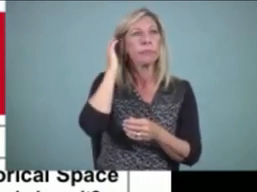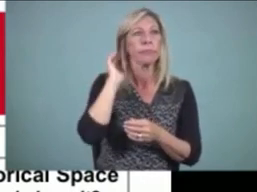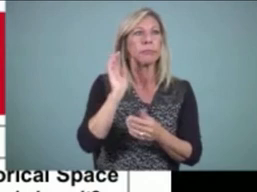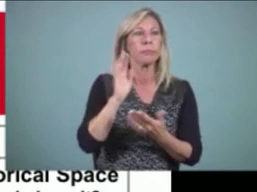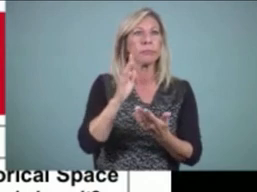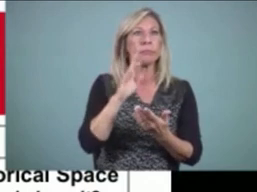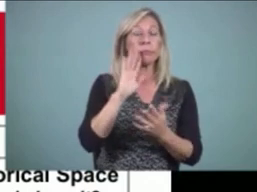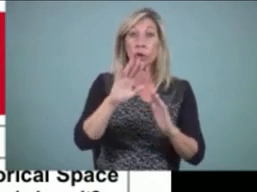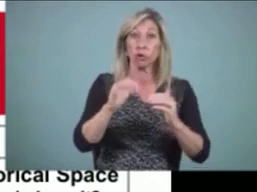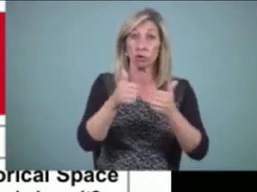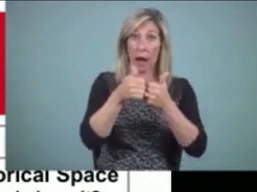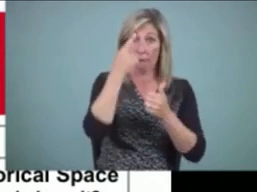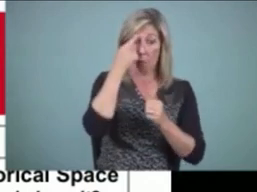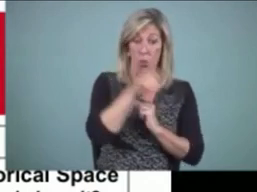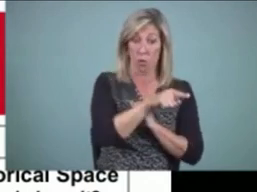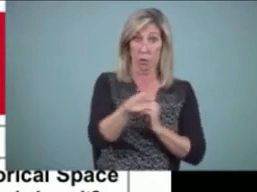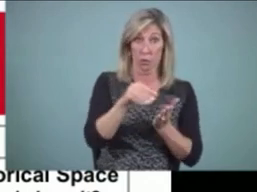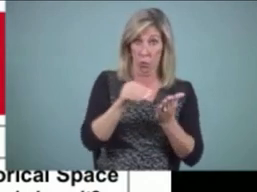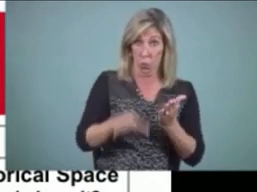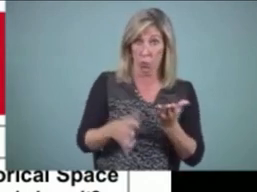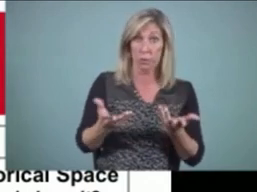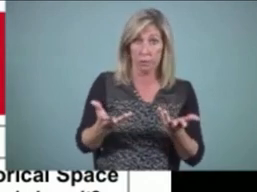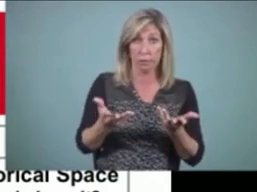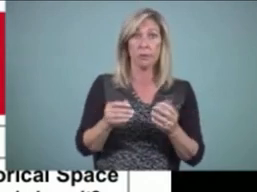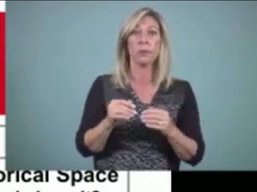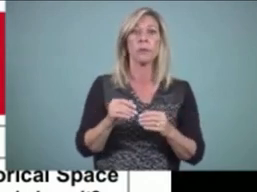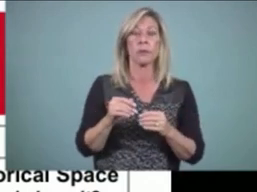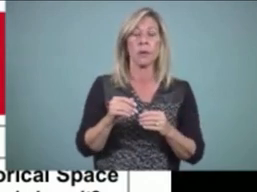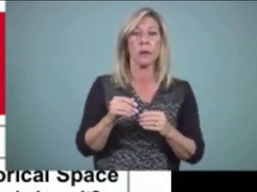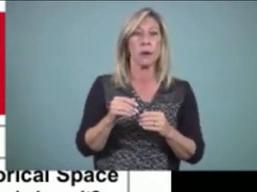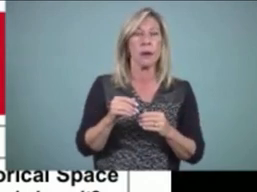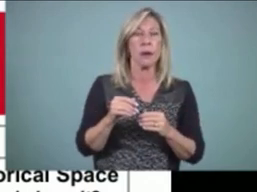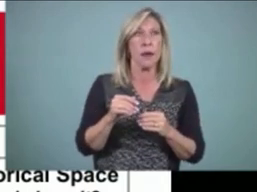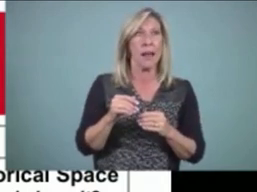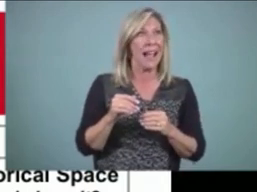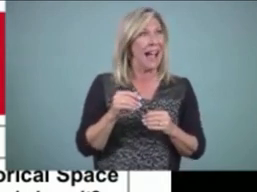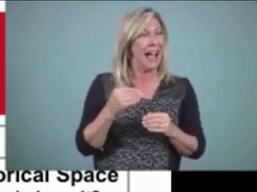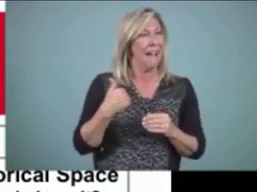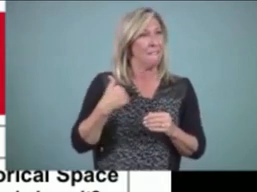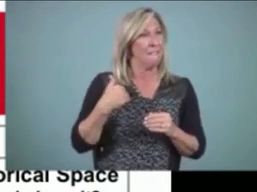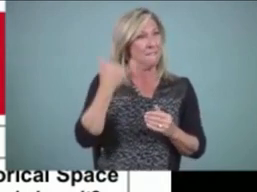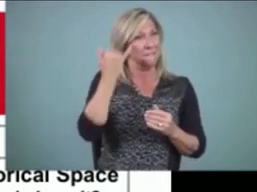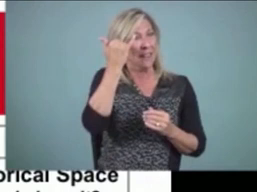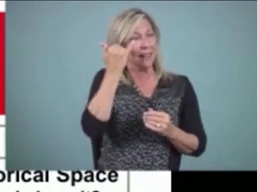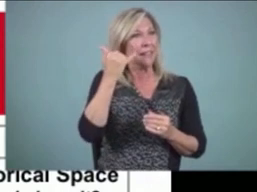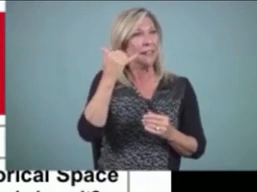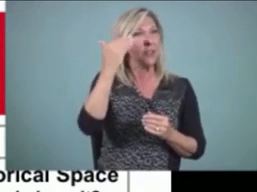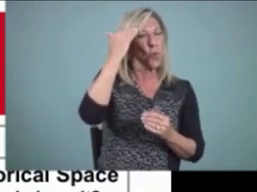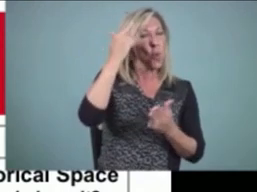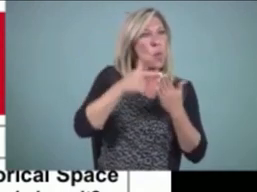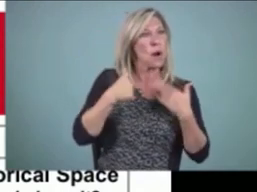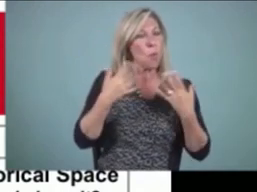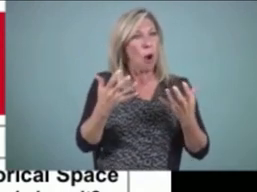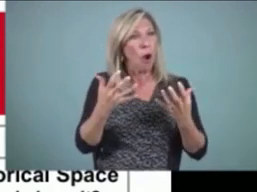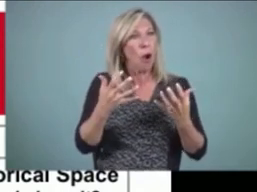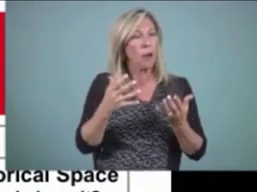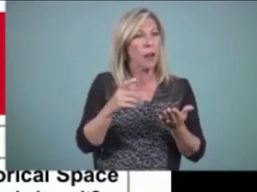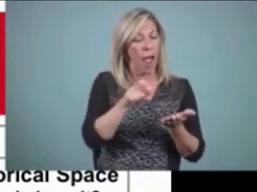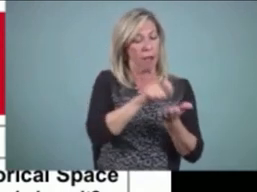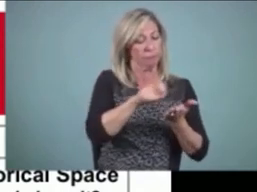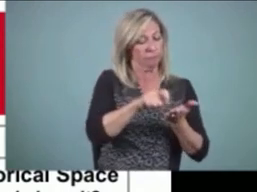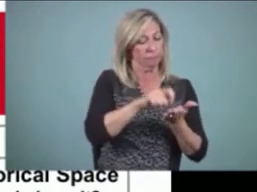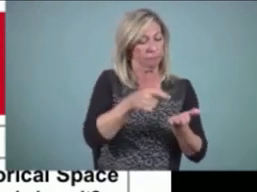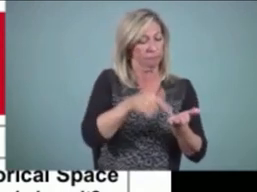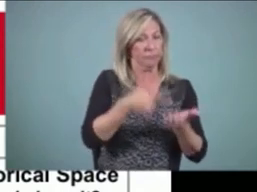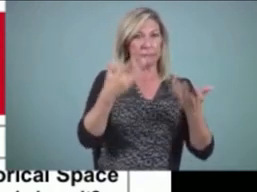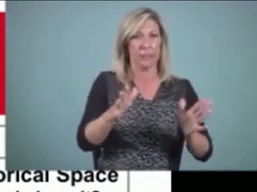that students often have, is they know what they want to say, they plunk something down, and they just say, well, that's it. I'm